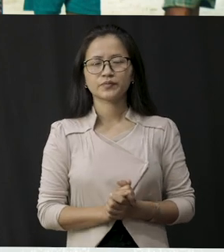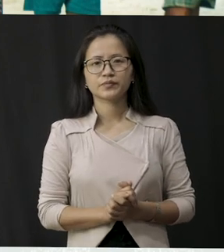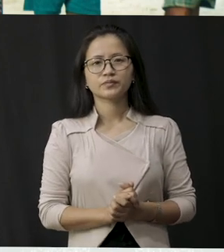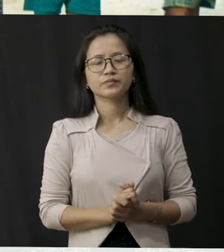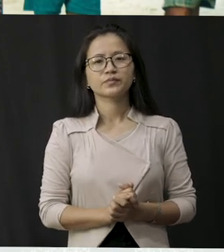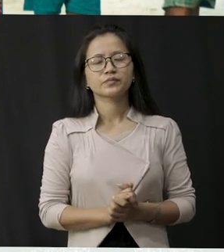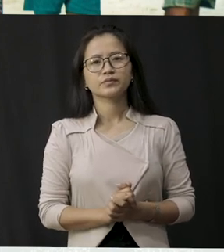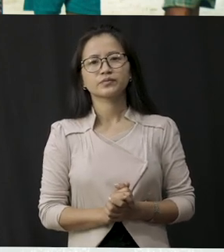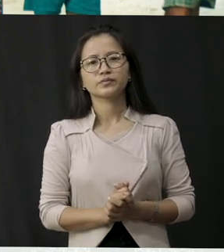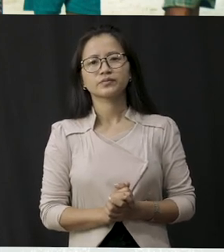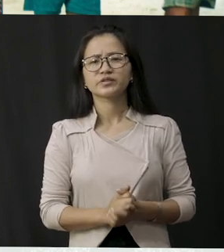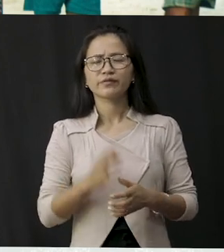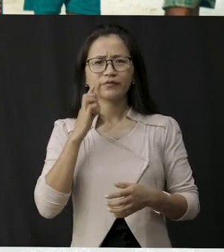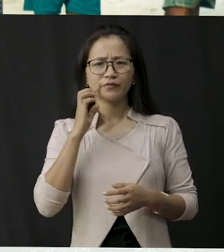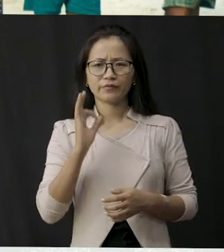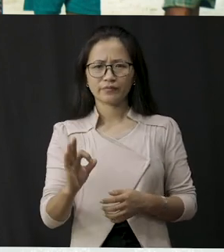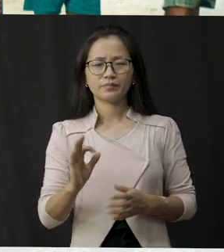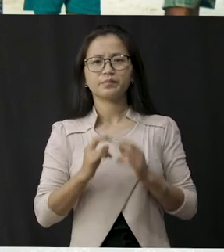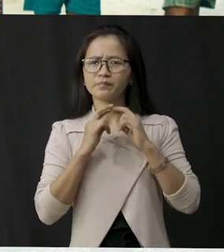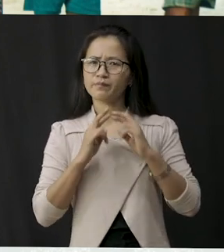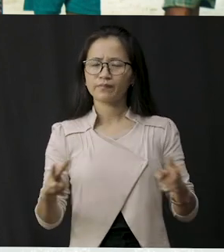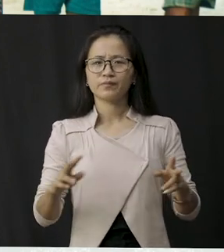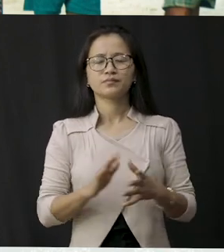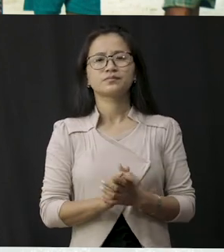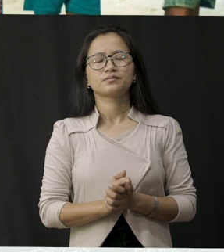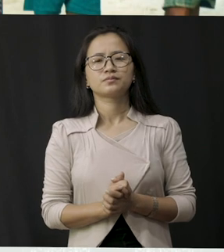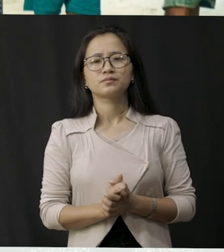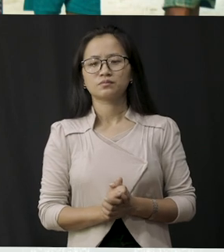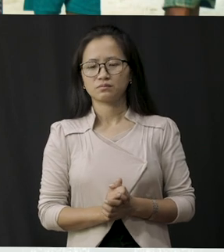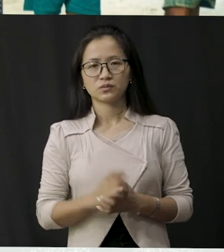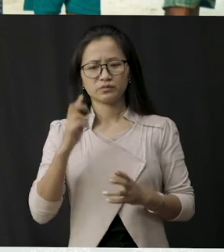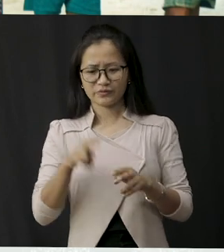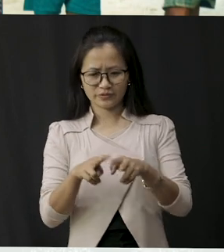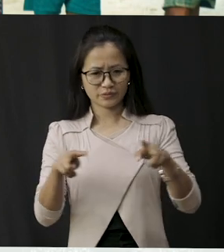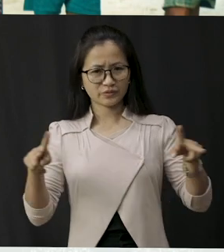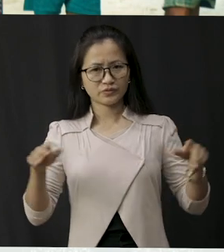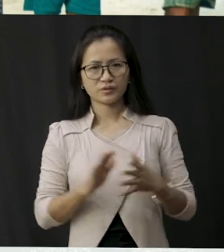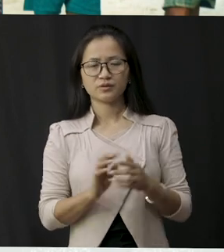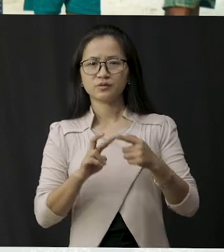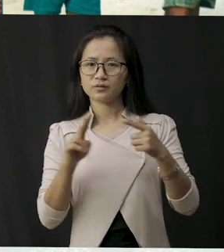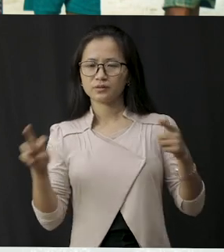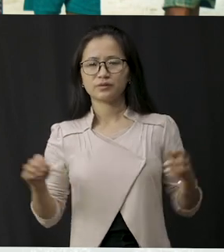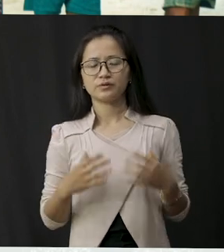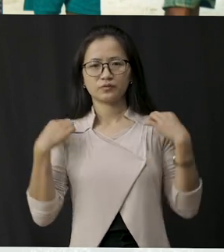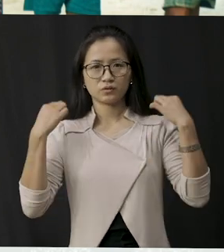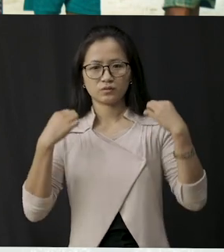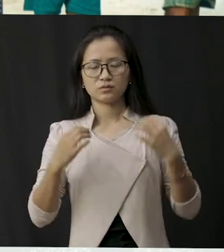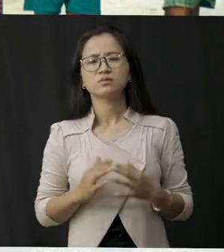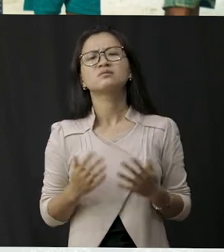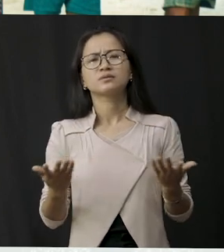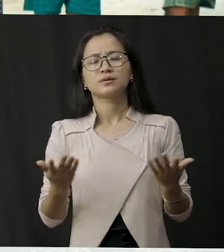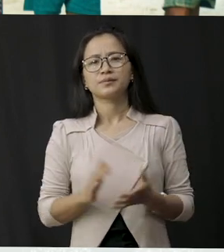So students it is very important to wear different types of clothes depending